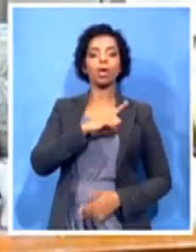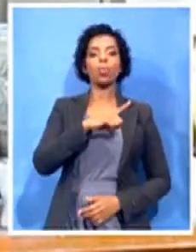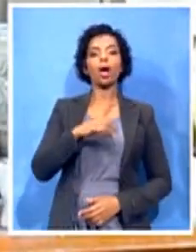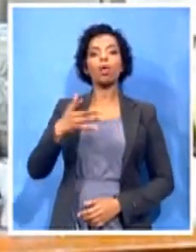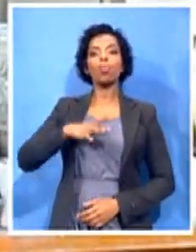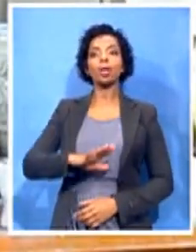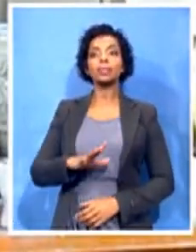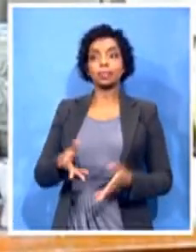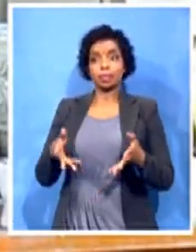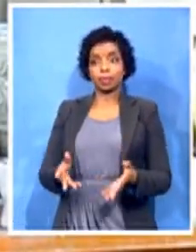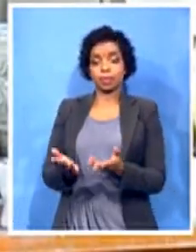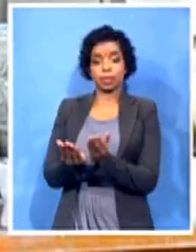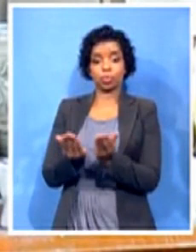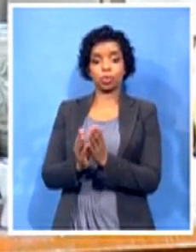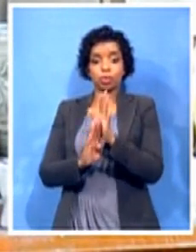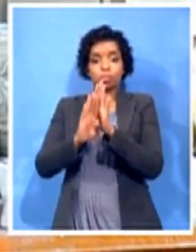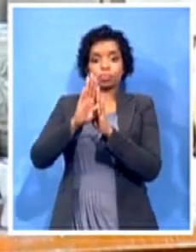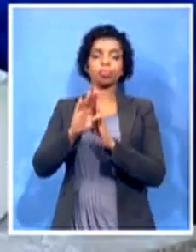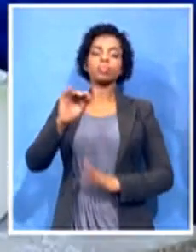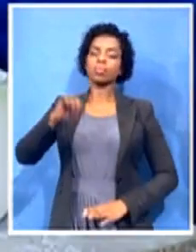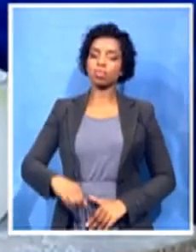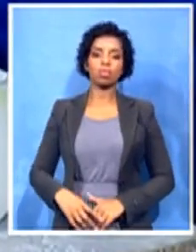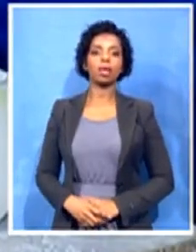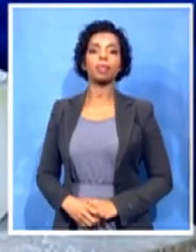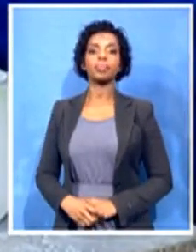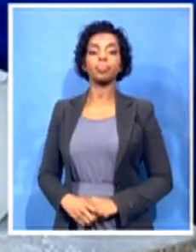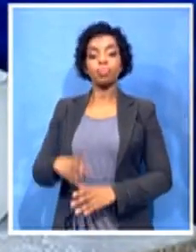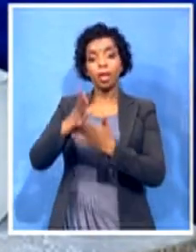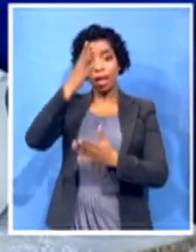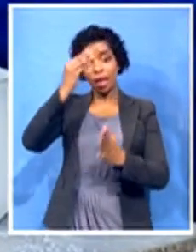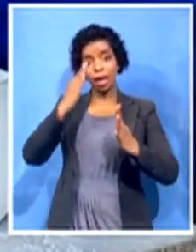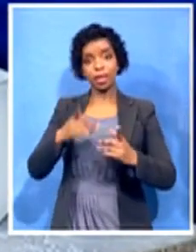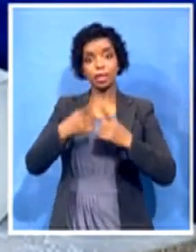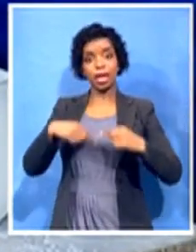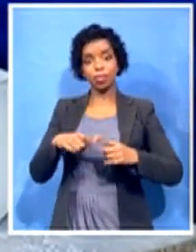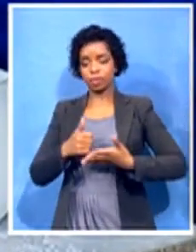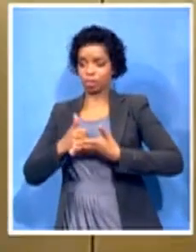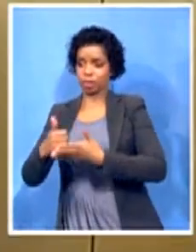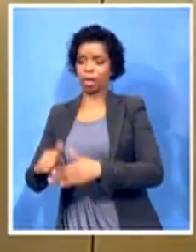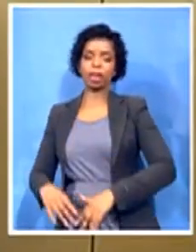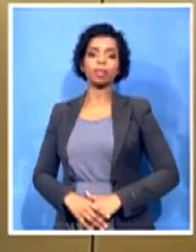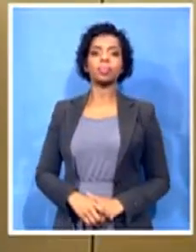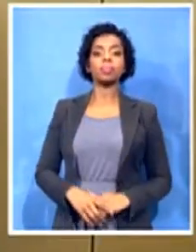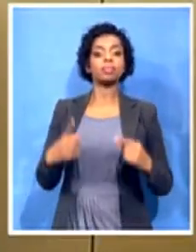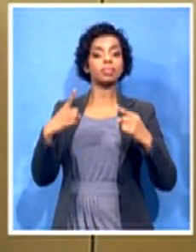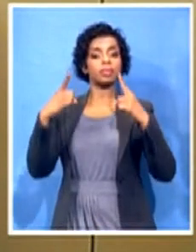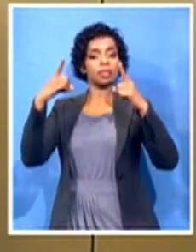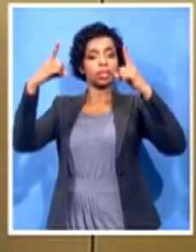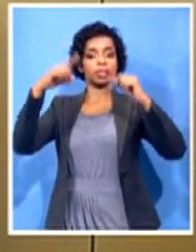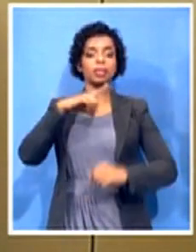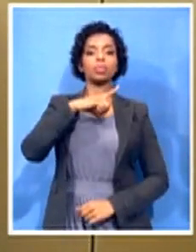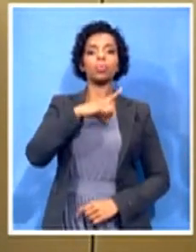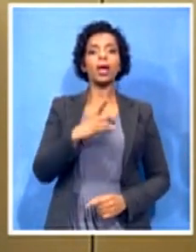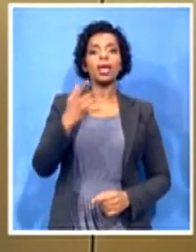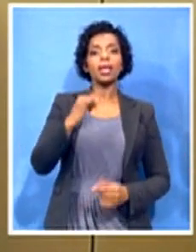succeed. Because if we can have a proper school building, that building will